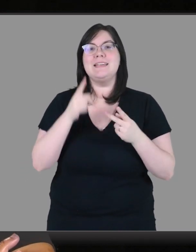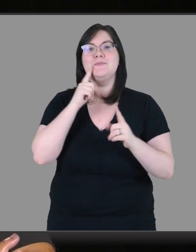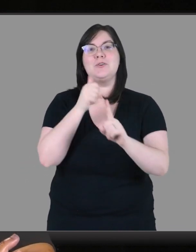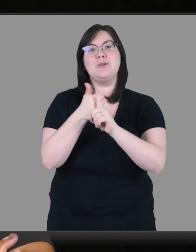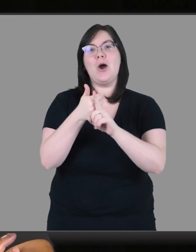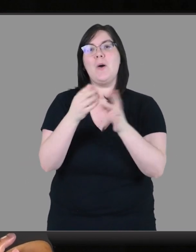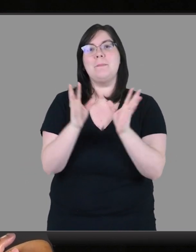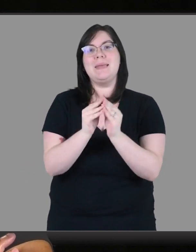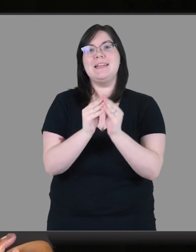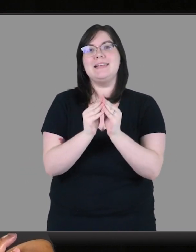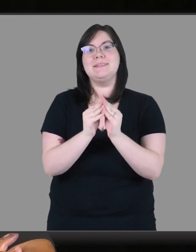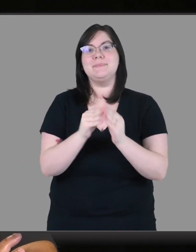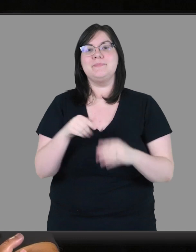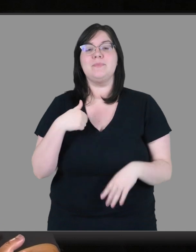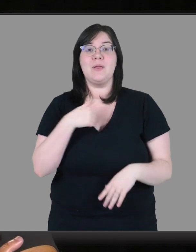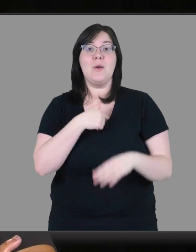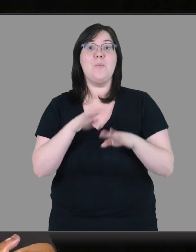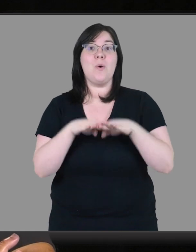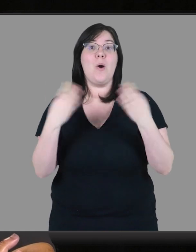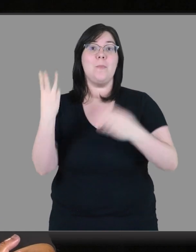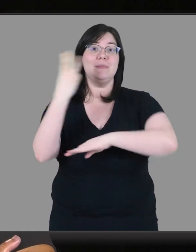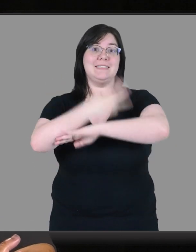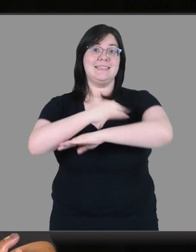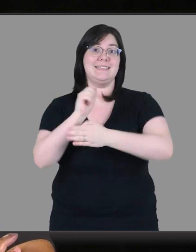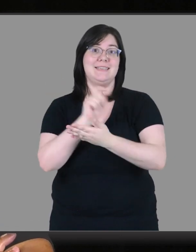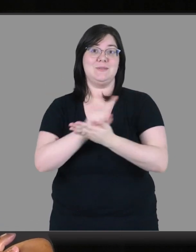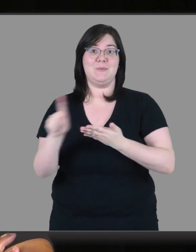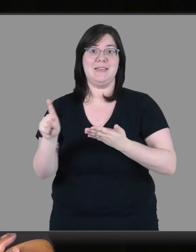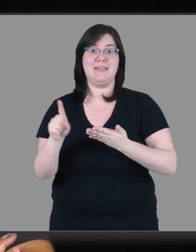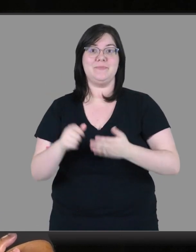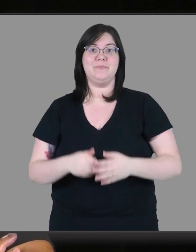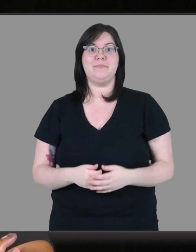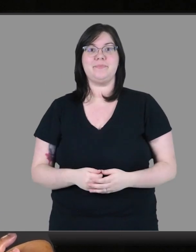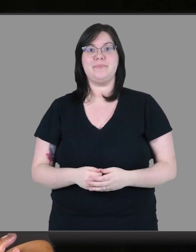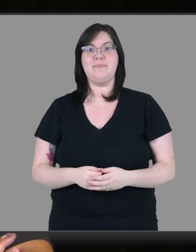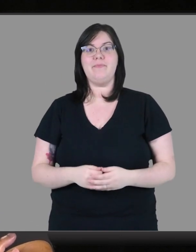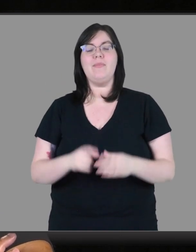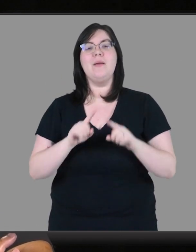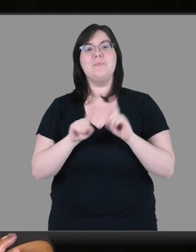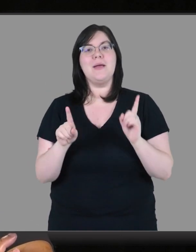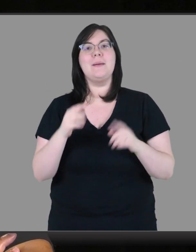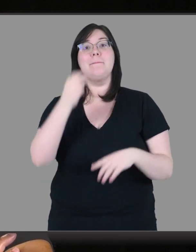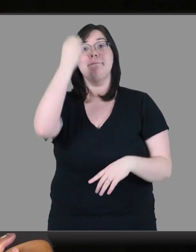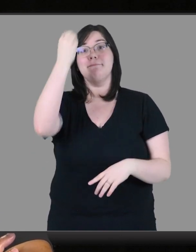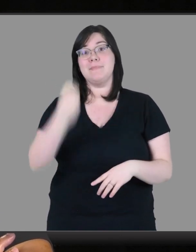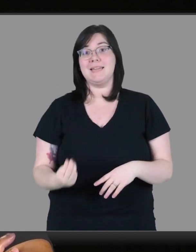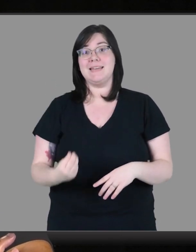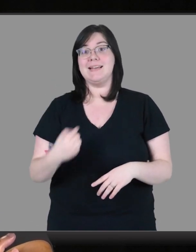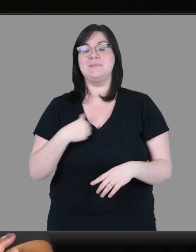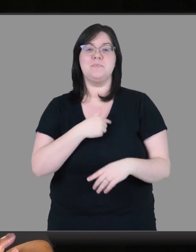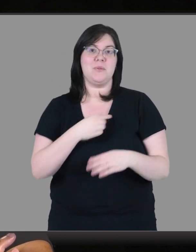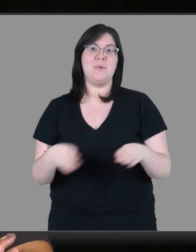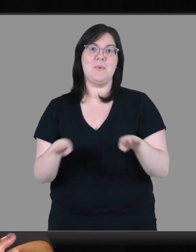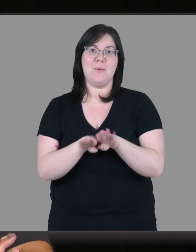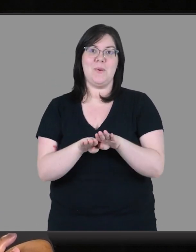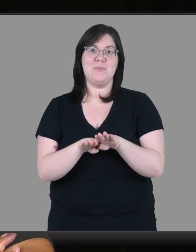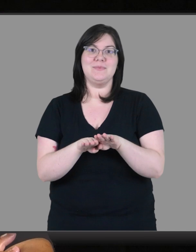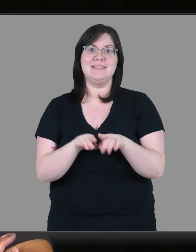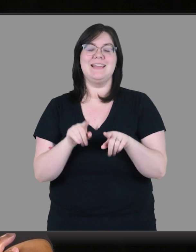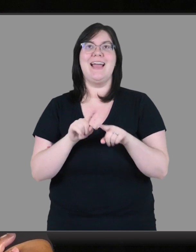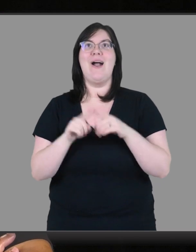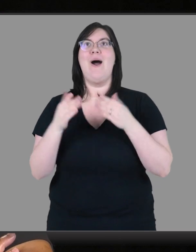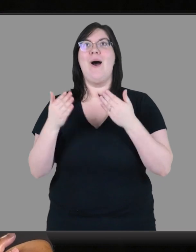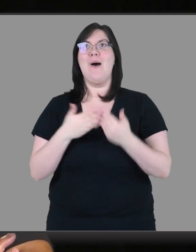place for you to have your meetings. So we're open six days a week, but Mondays were closed. So almost every Monday evening